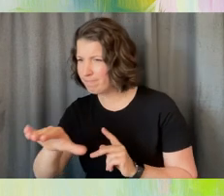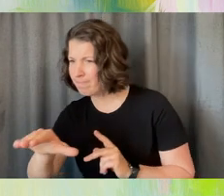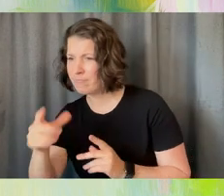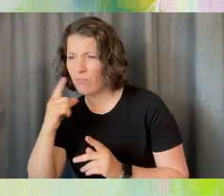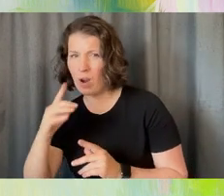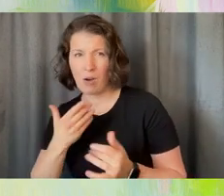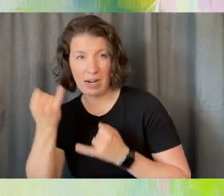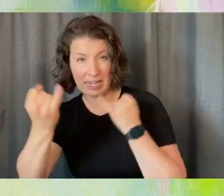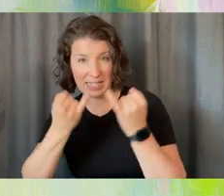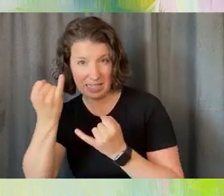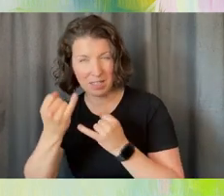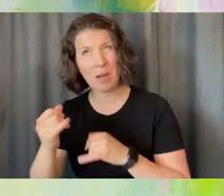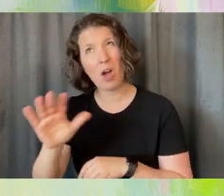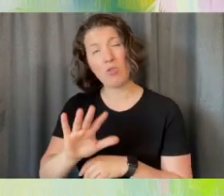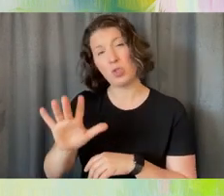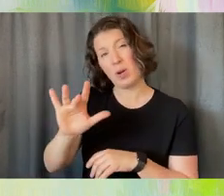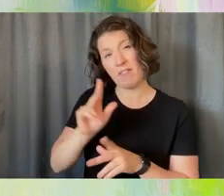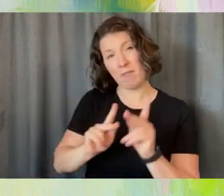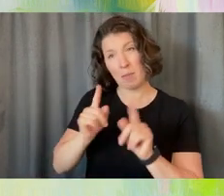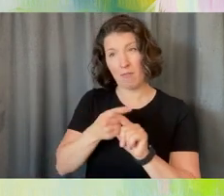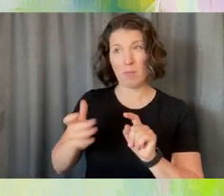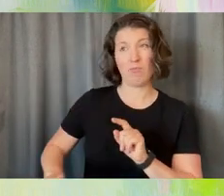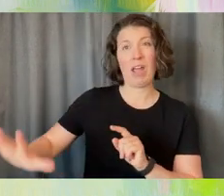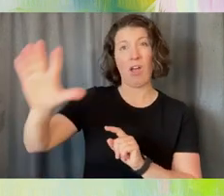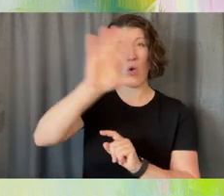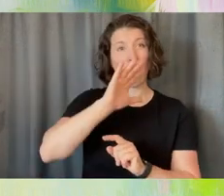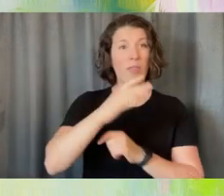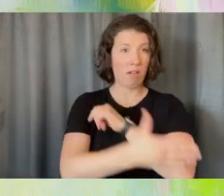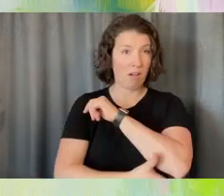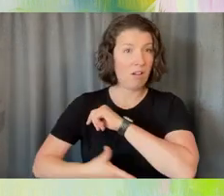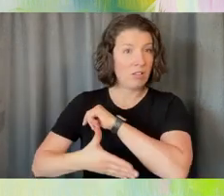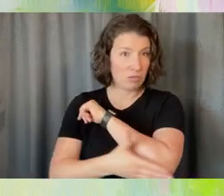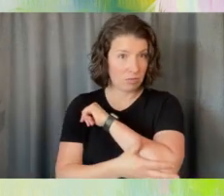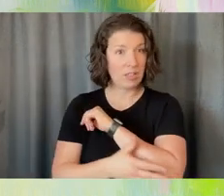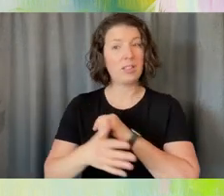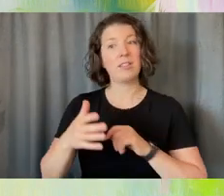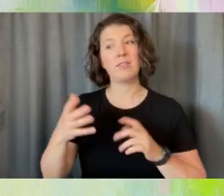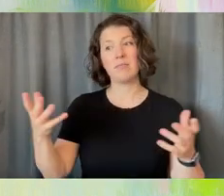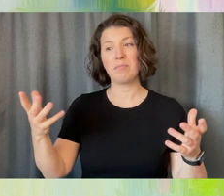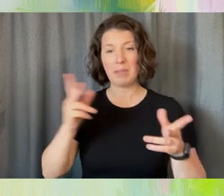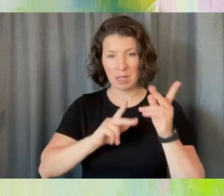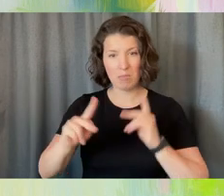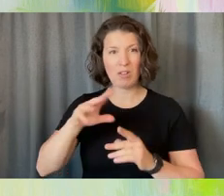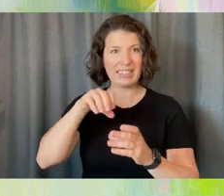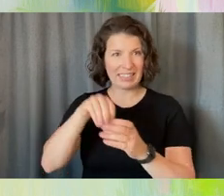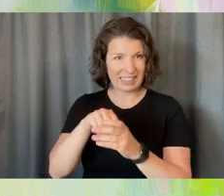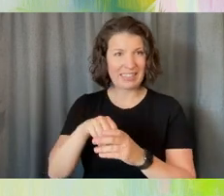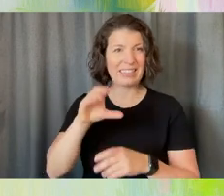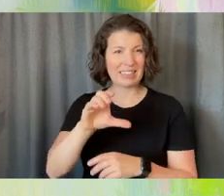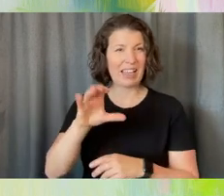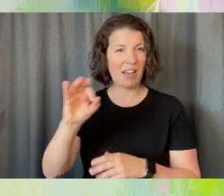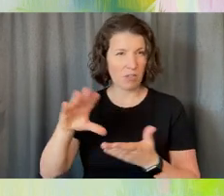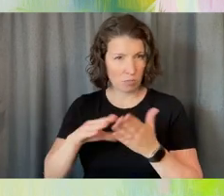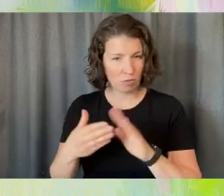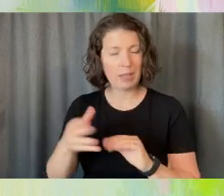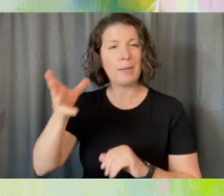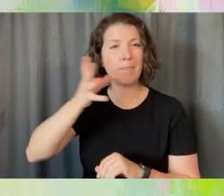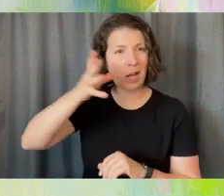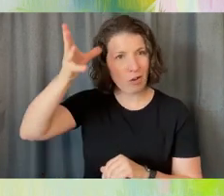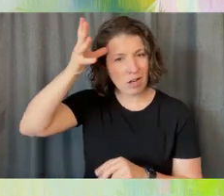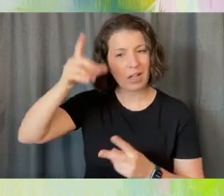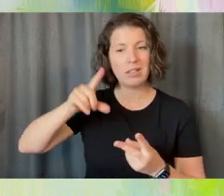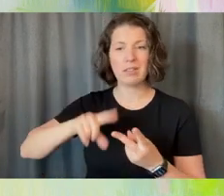25 folks from around the country that are from all parts of the CF community, people with CF, parents, care providers,